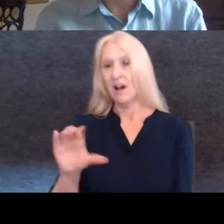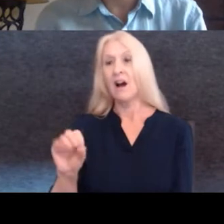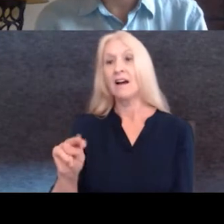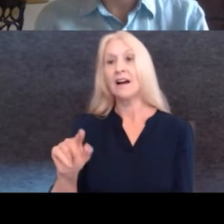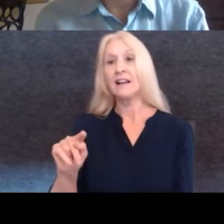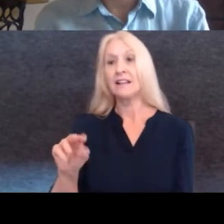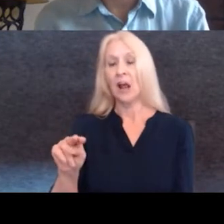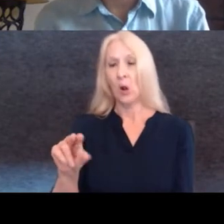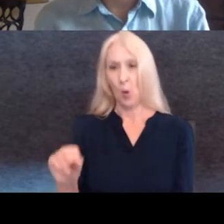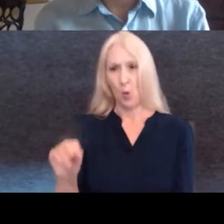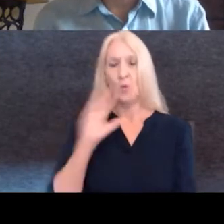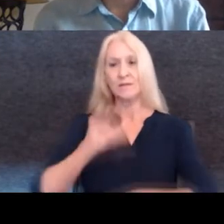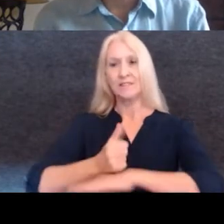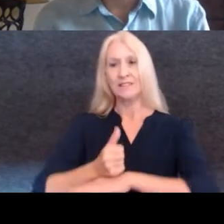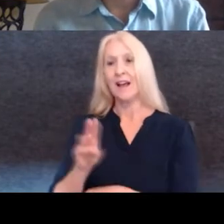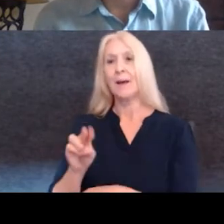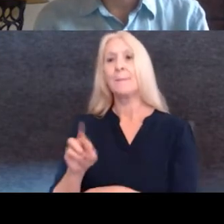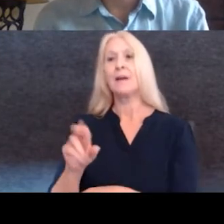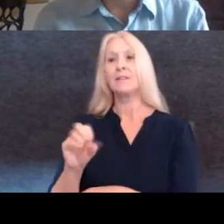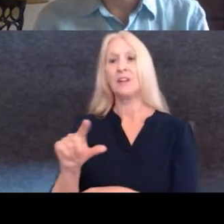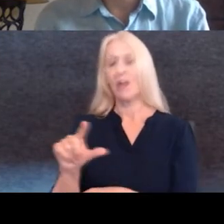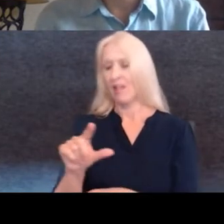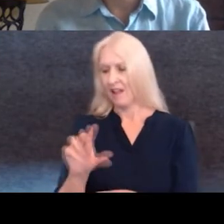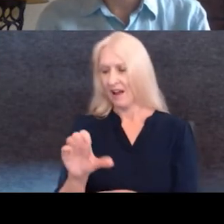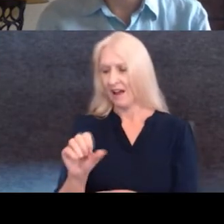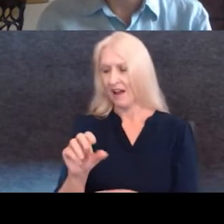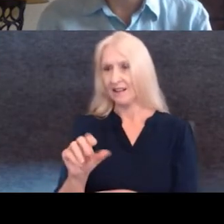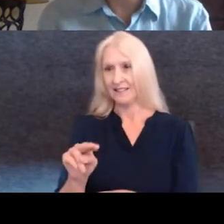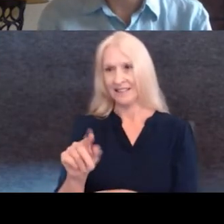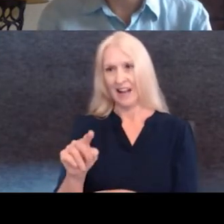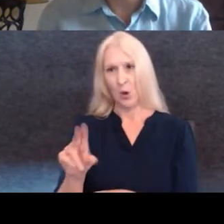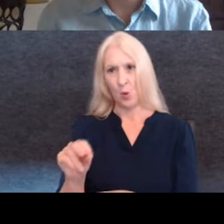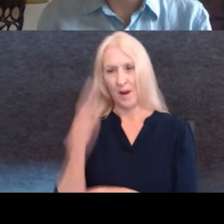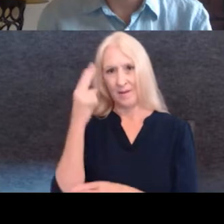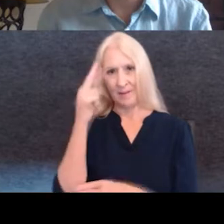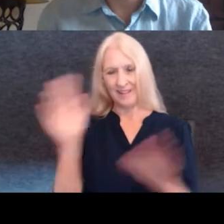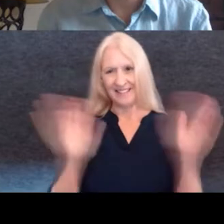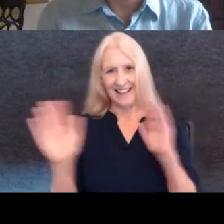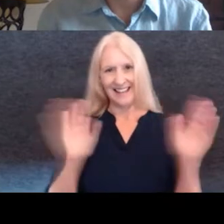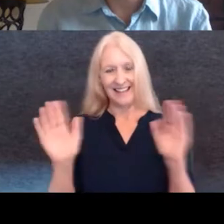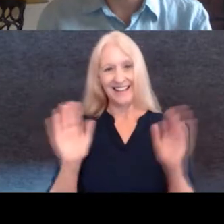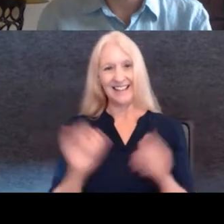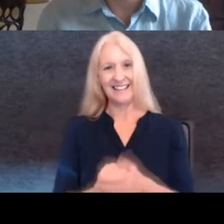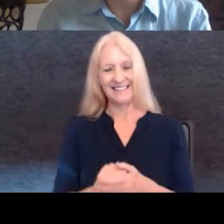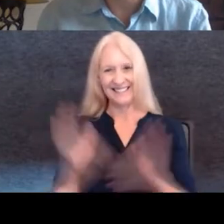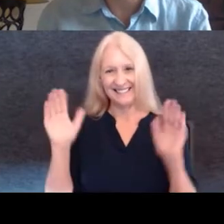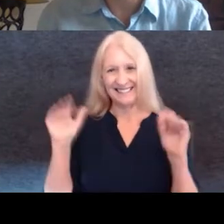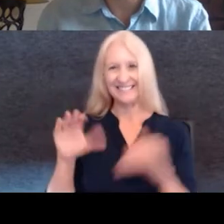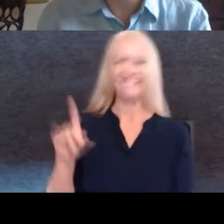Marisol Centeno, a studio in Mexico. Hola, Marisol. Buenas. ¿Qué tal, Cindy? Hello.